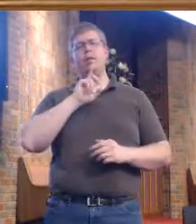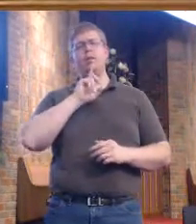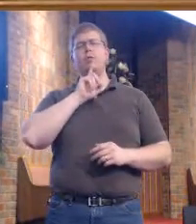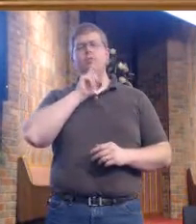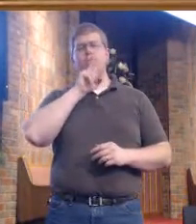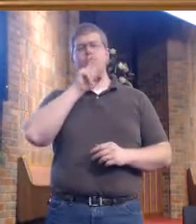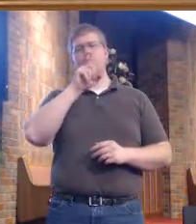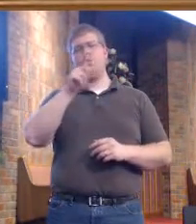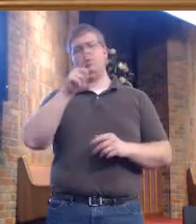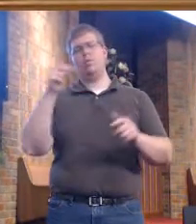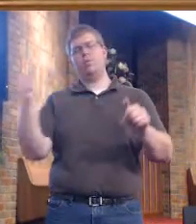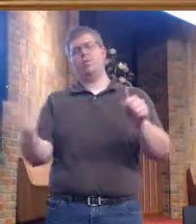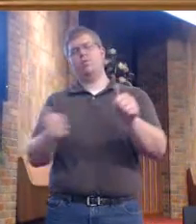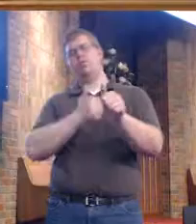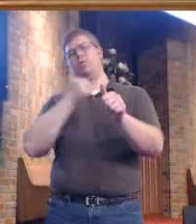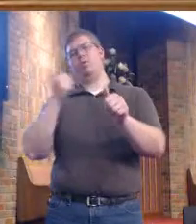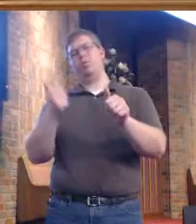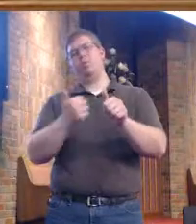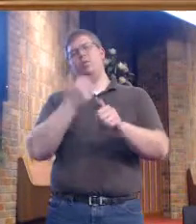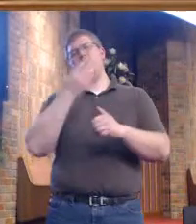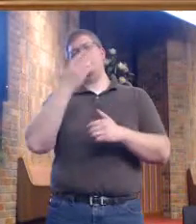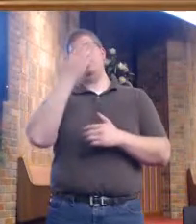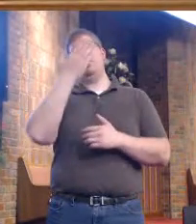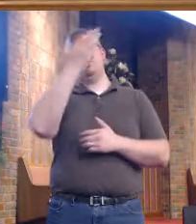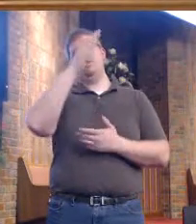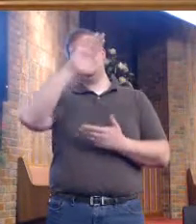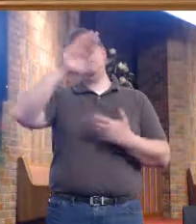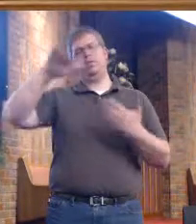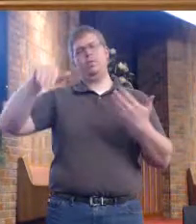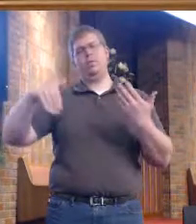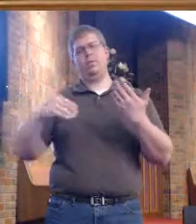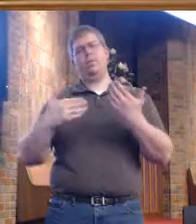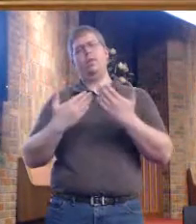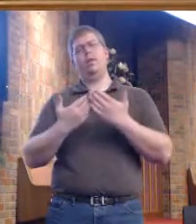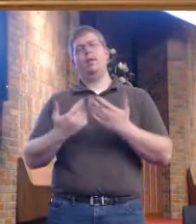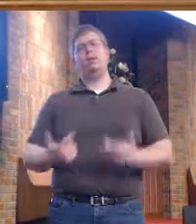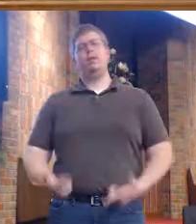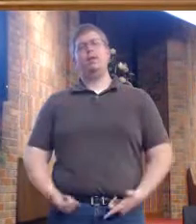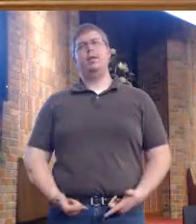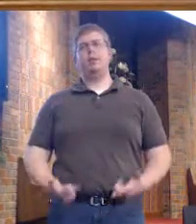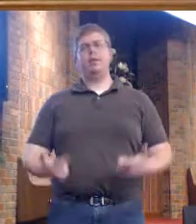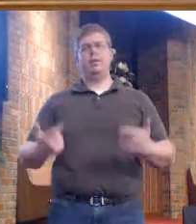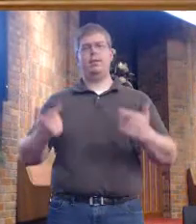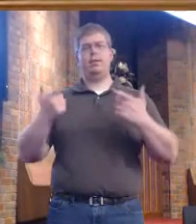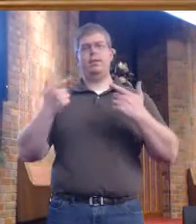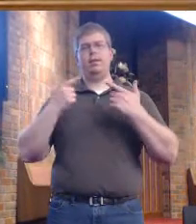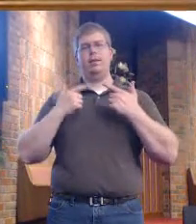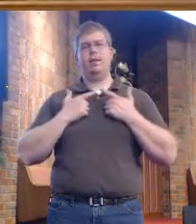I will follow you all of my days.